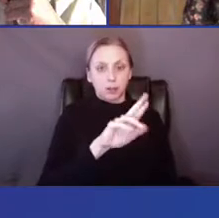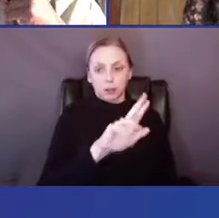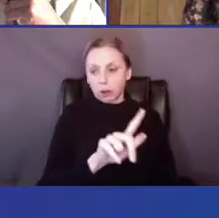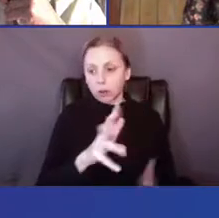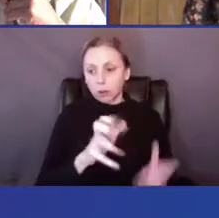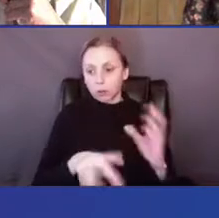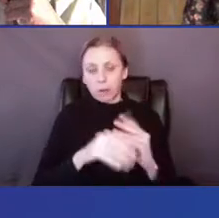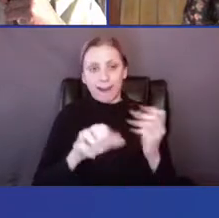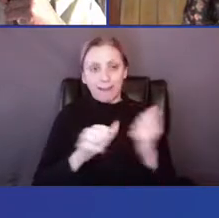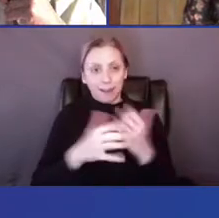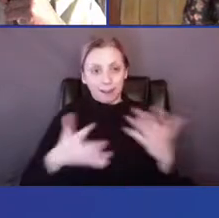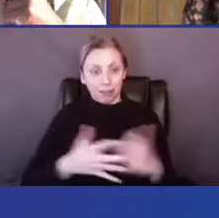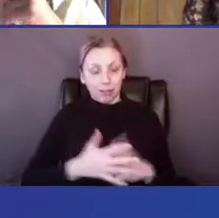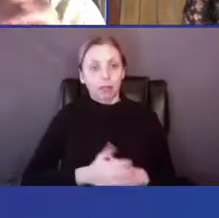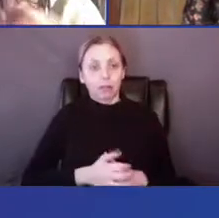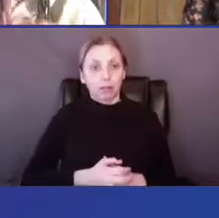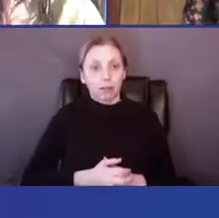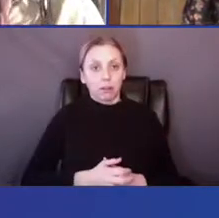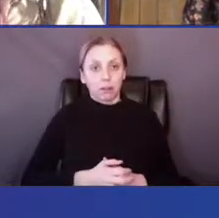anything on our way out?